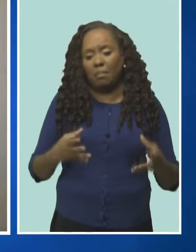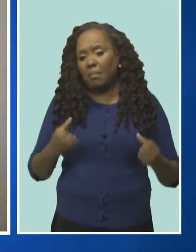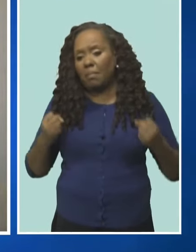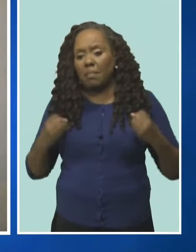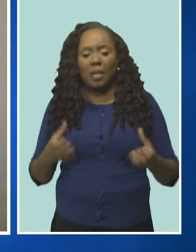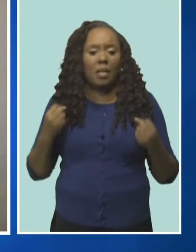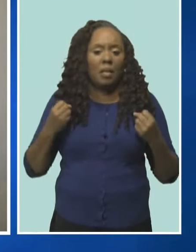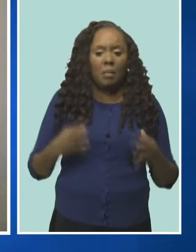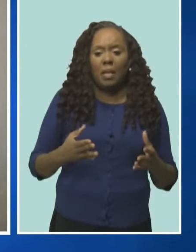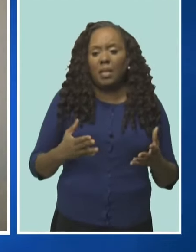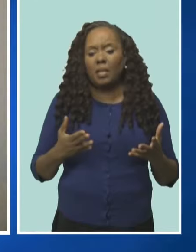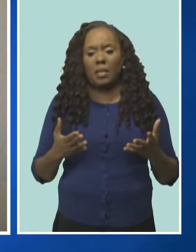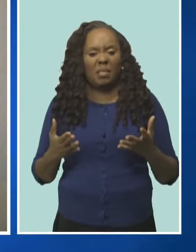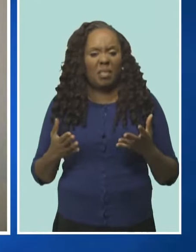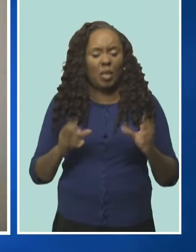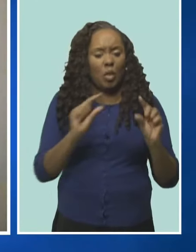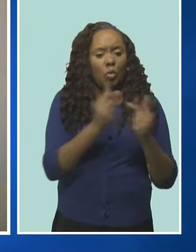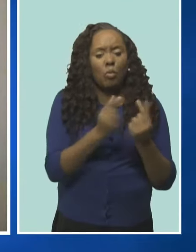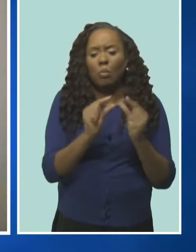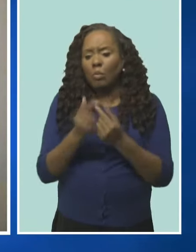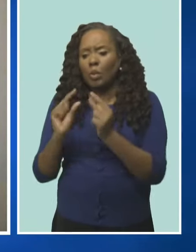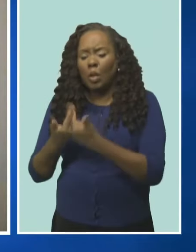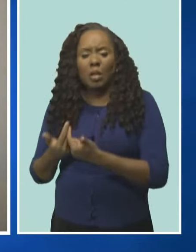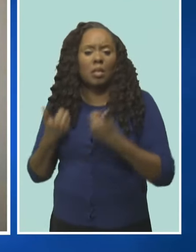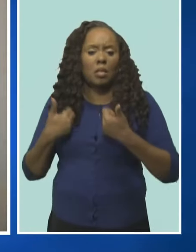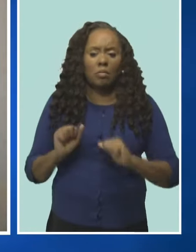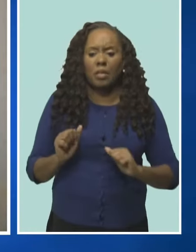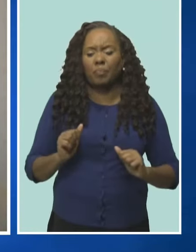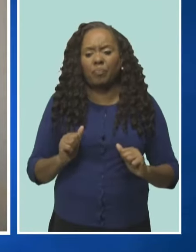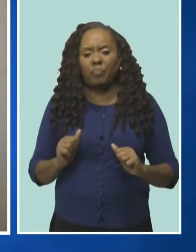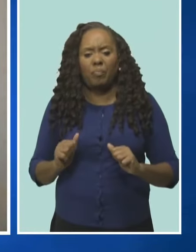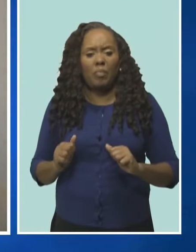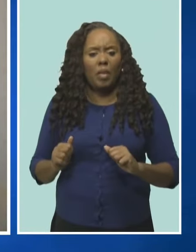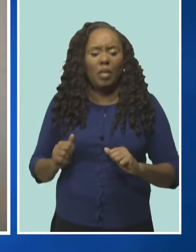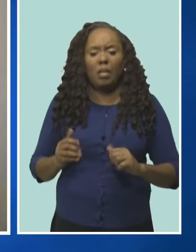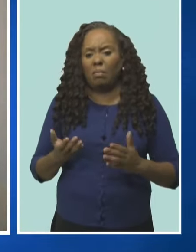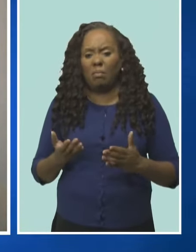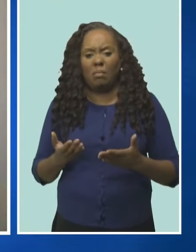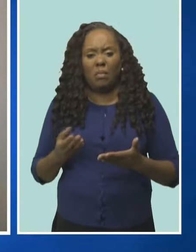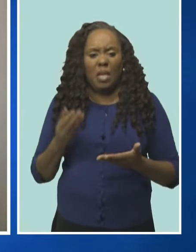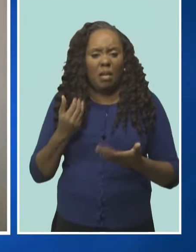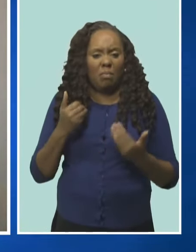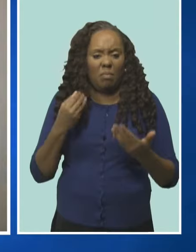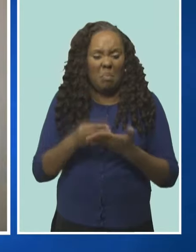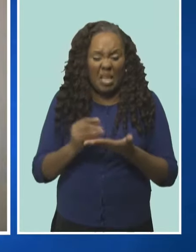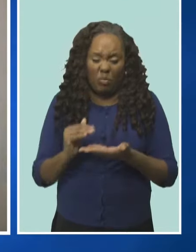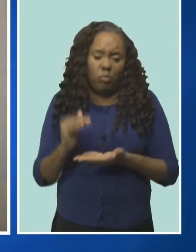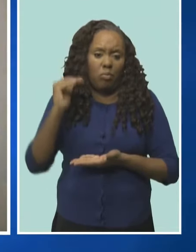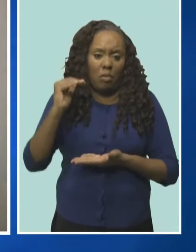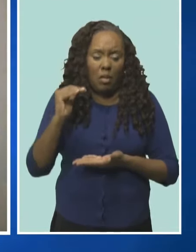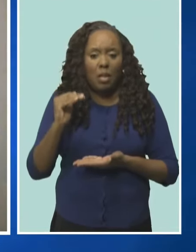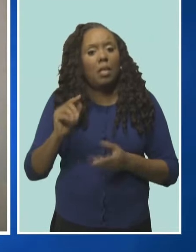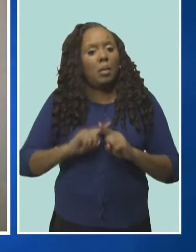regroup and resettle. But knowing that the arts and film is an art, a creative